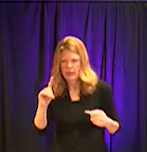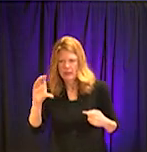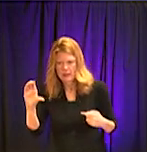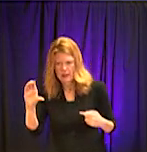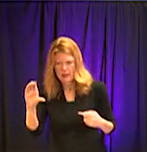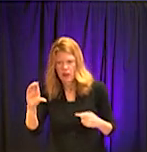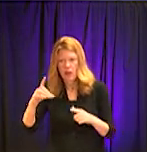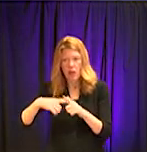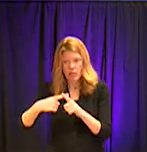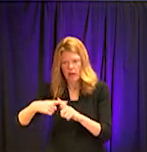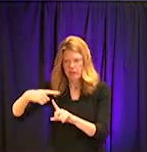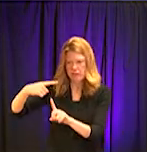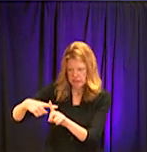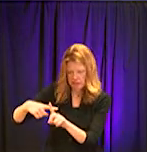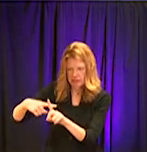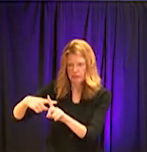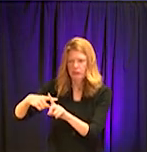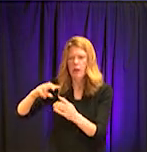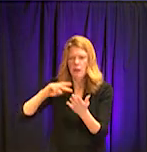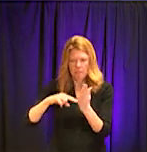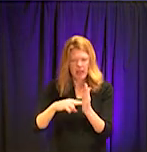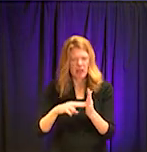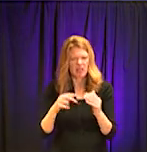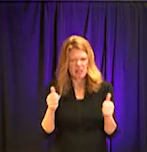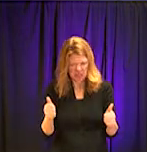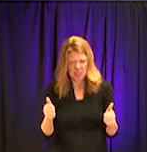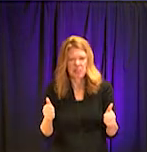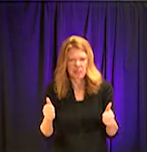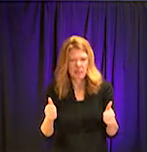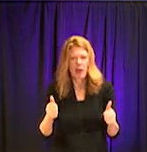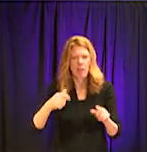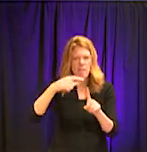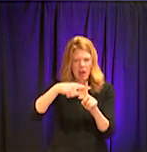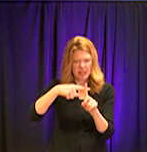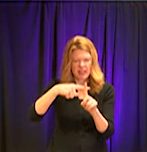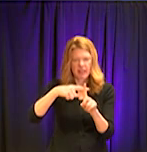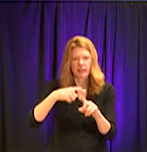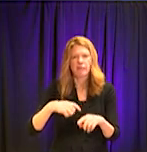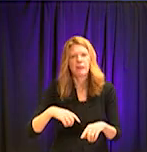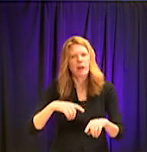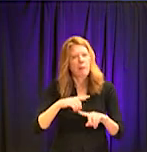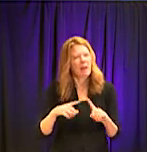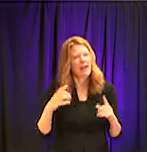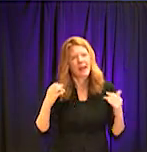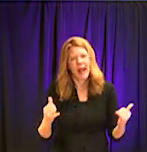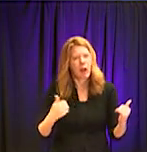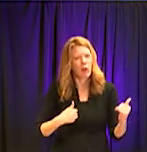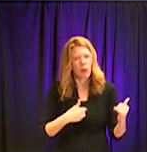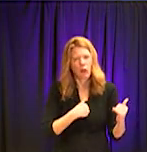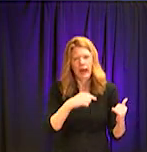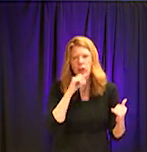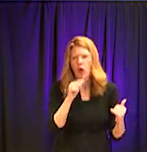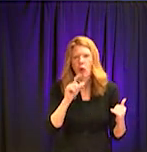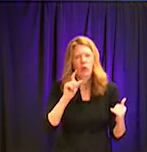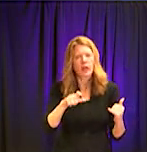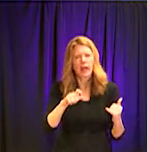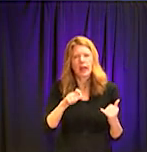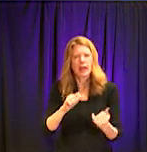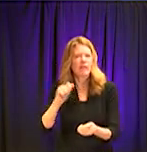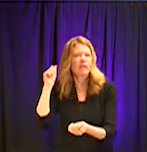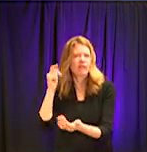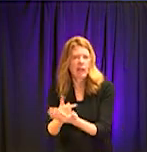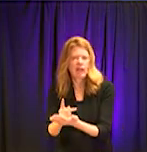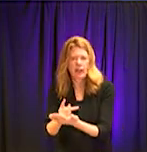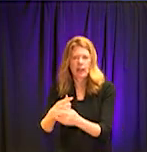been able to do the testing at Georgia public health lab and at our commercial testing sites without having to have that additional verification by